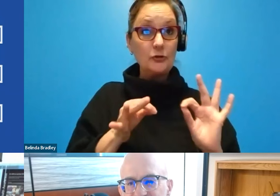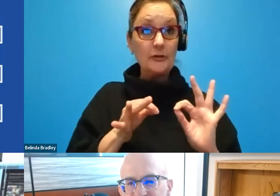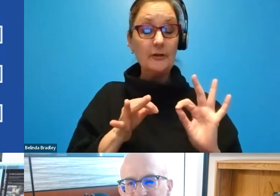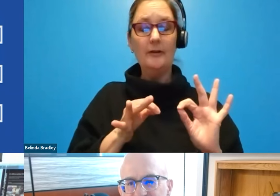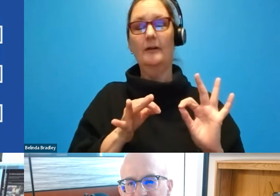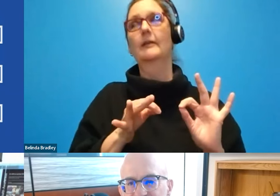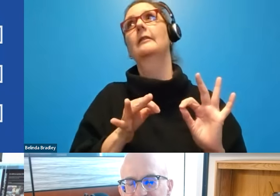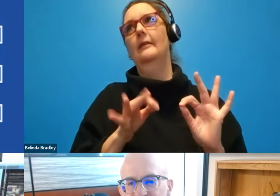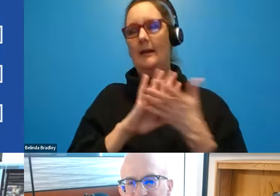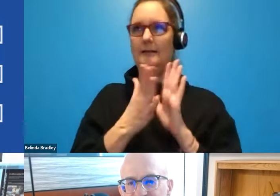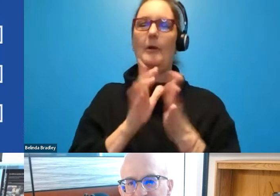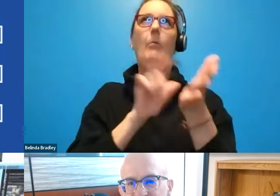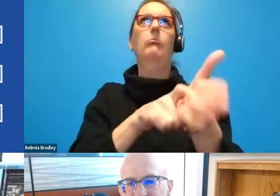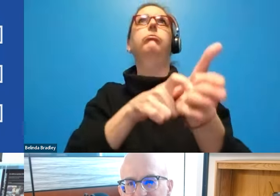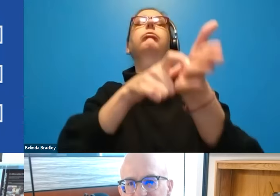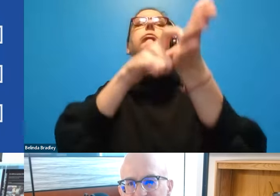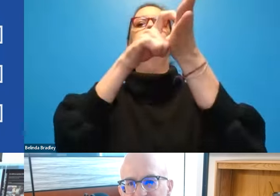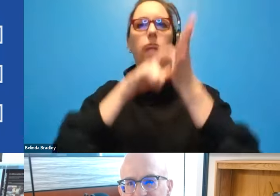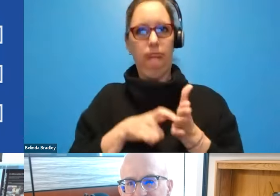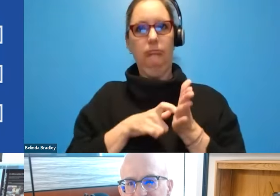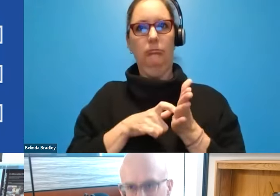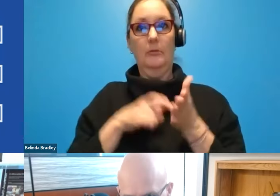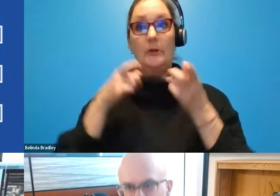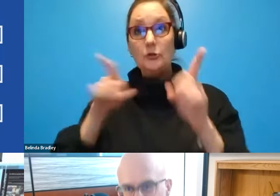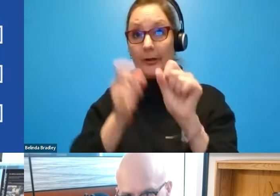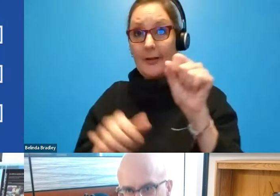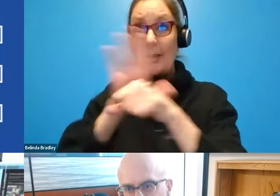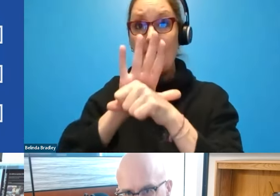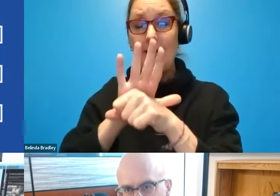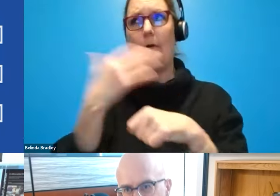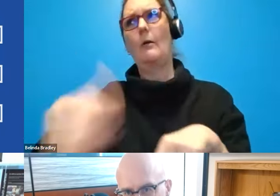the utterly essential, even more so during the pandemic,